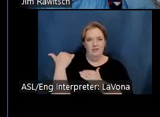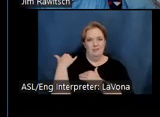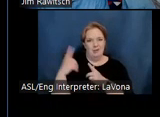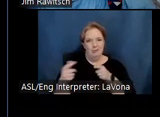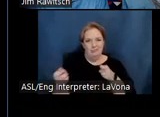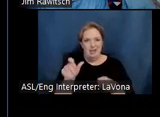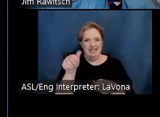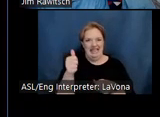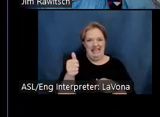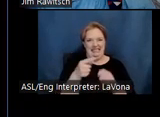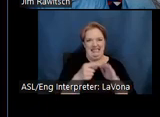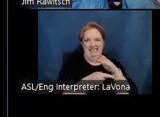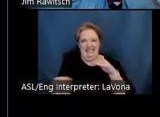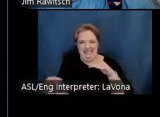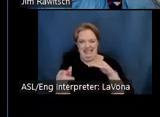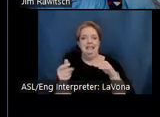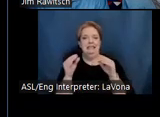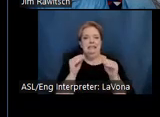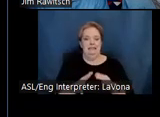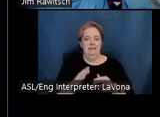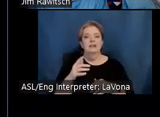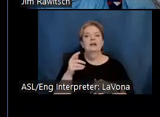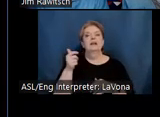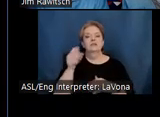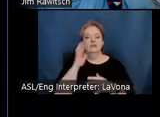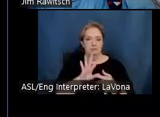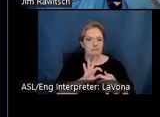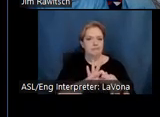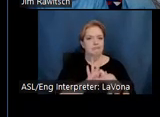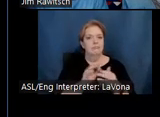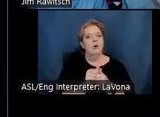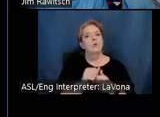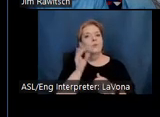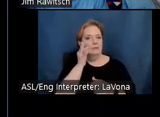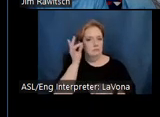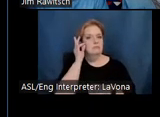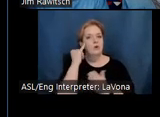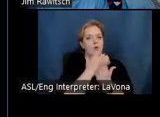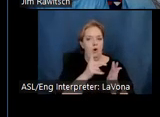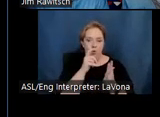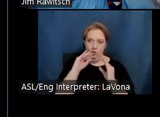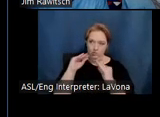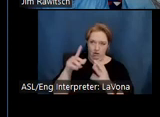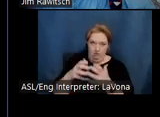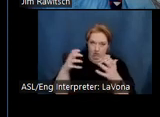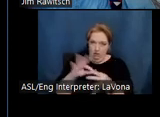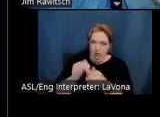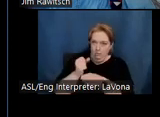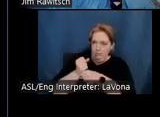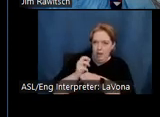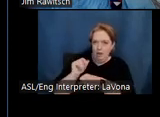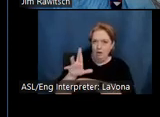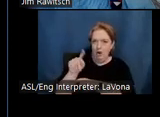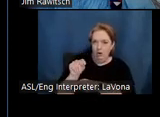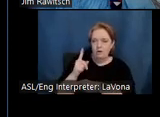There she would connect with a community of Native American artists, whose members taught her a great deal about making art, and about making your